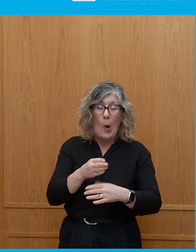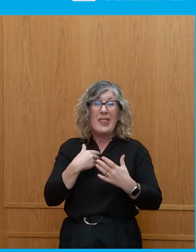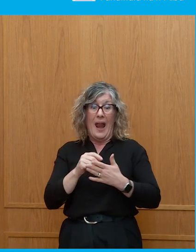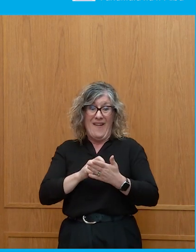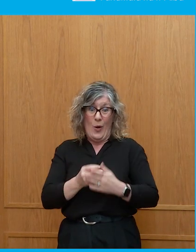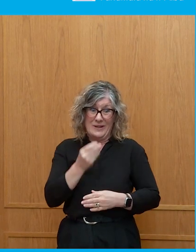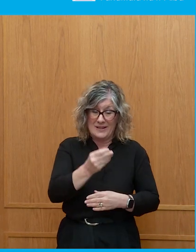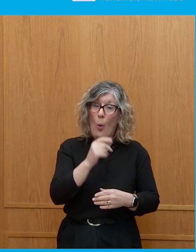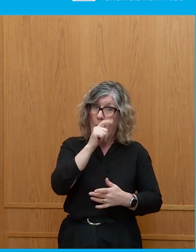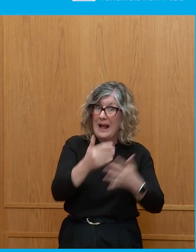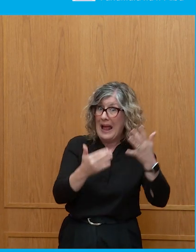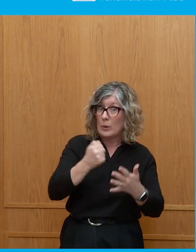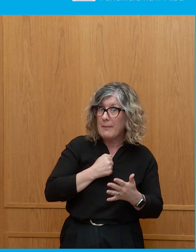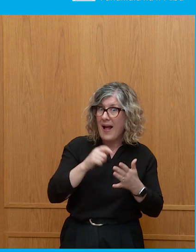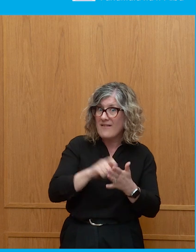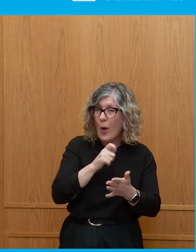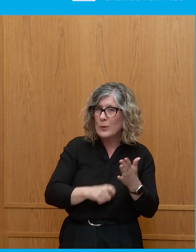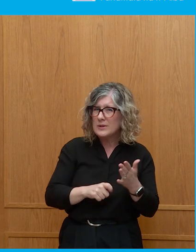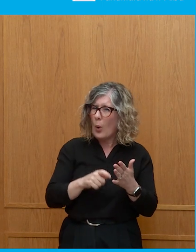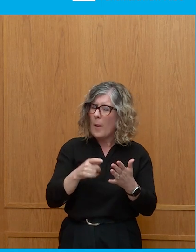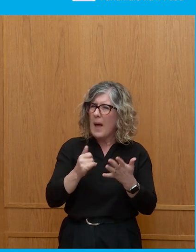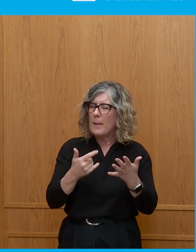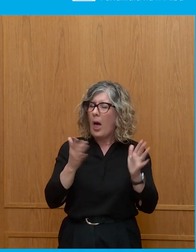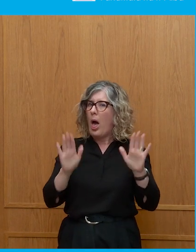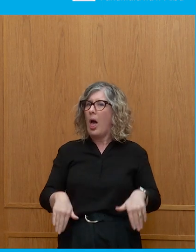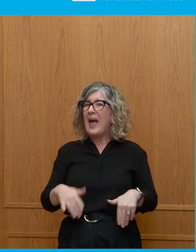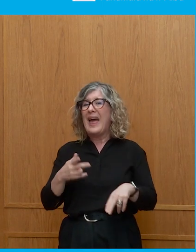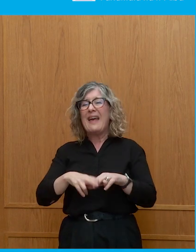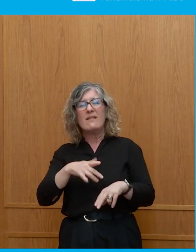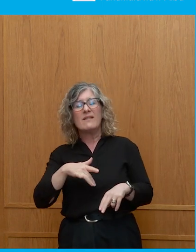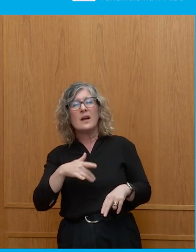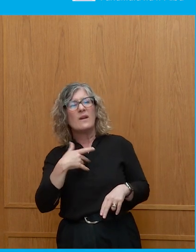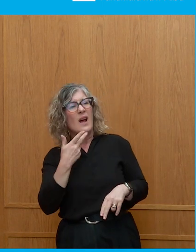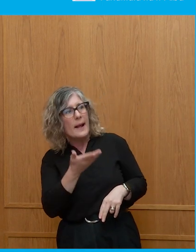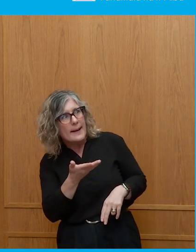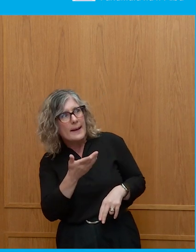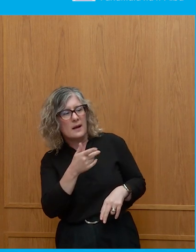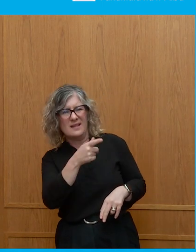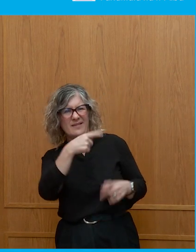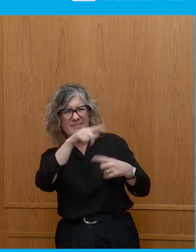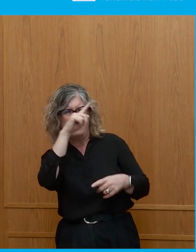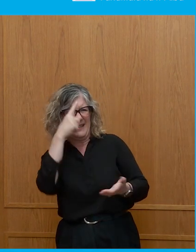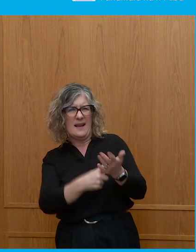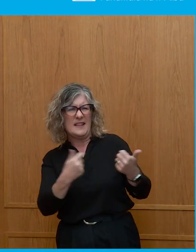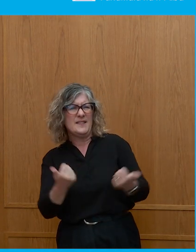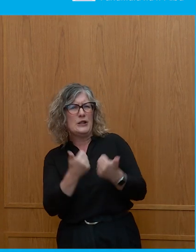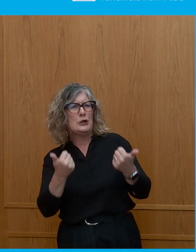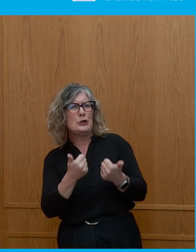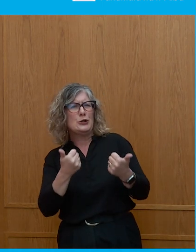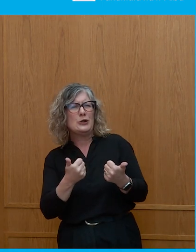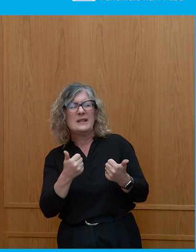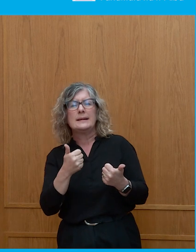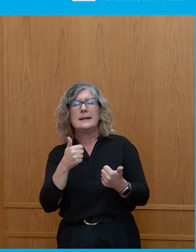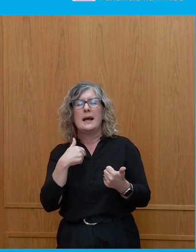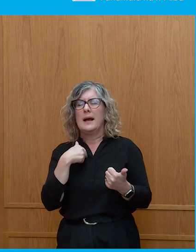What's the incentive to vote if you think that it's already been decided? And Trump has been saying this. I should start saying Voldemort.